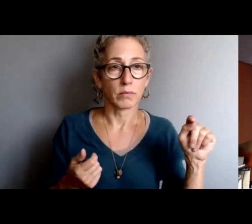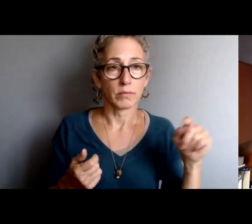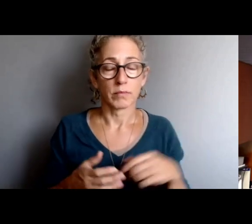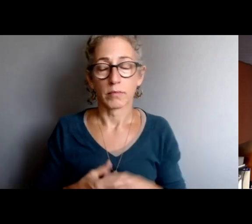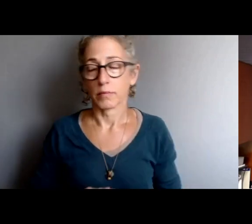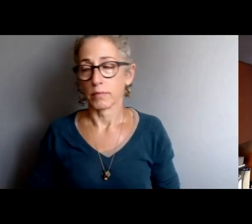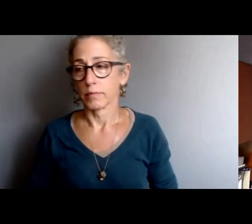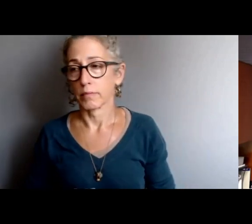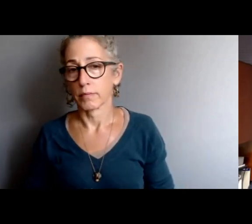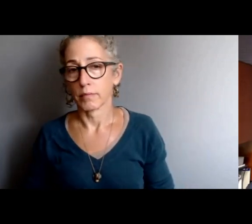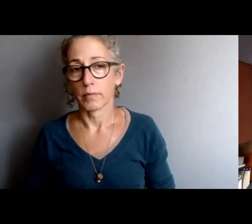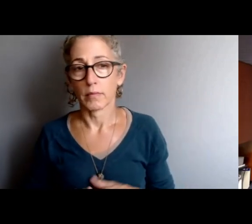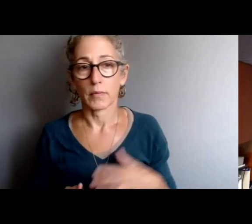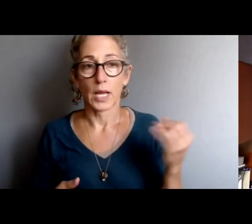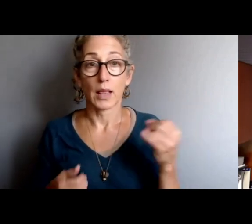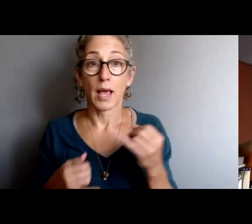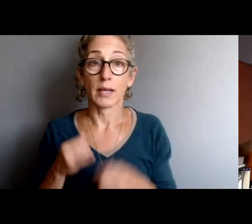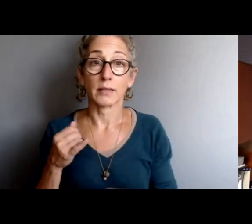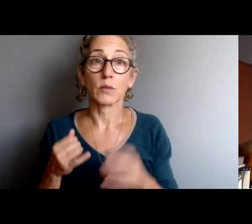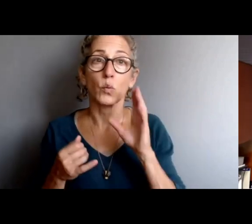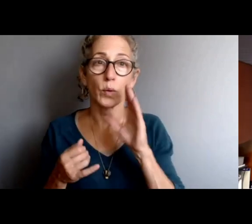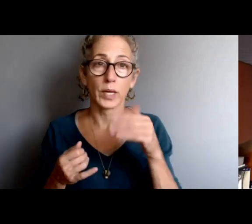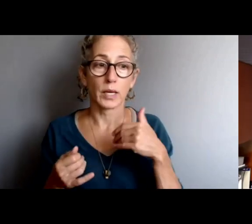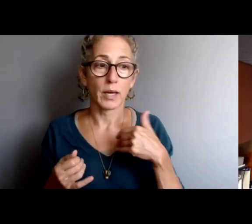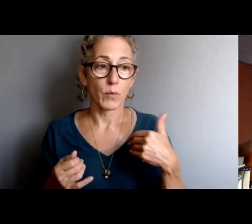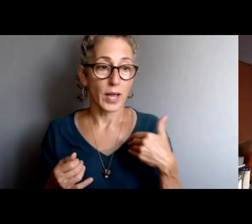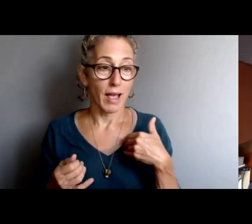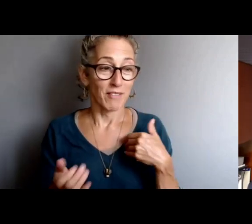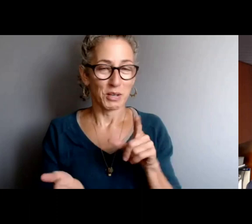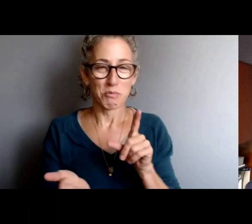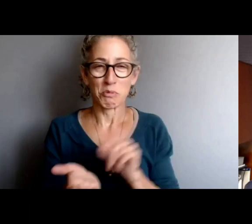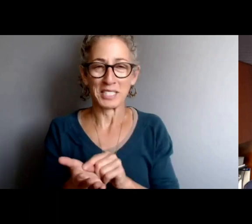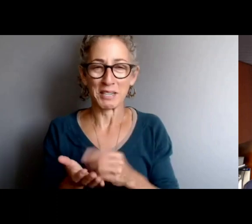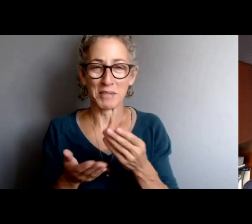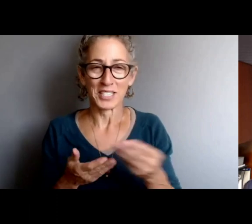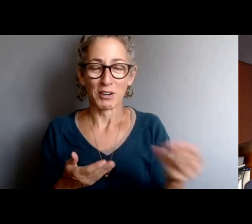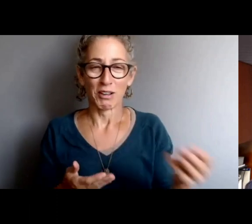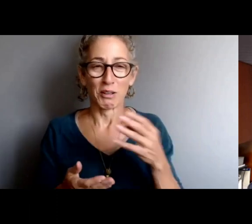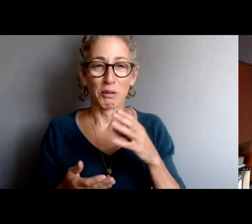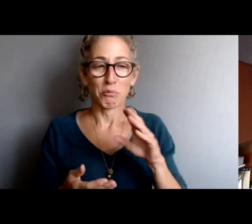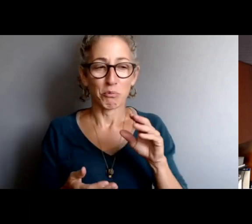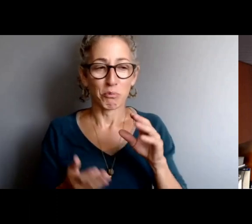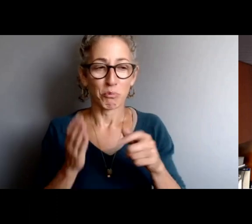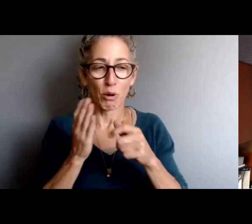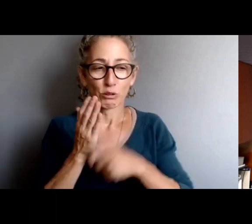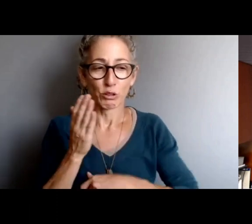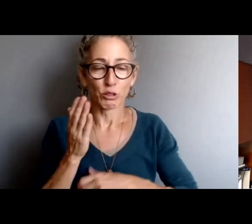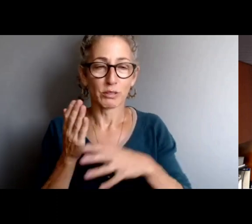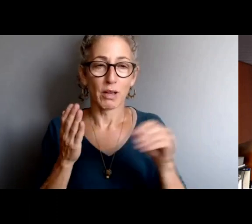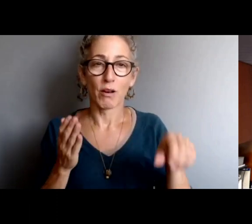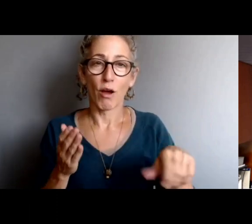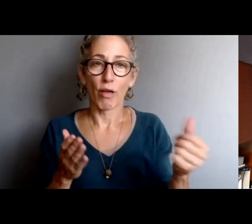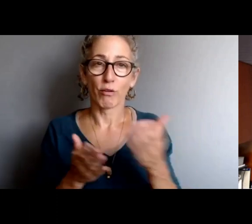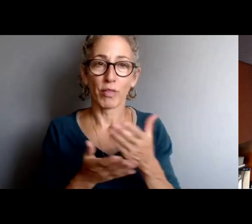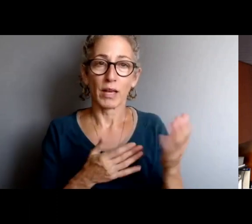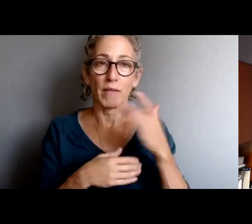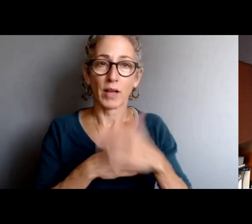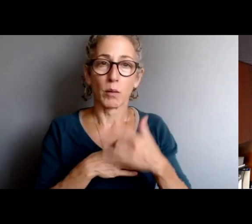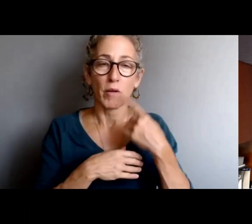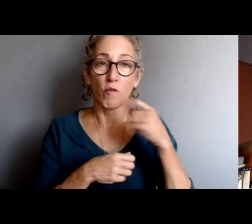And lastly, we distribute printed material. Brochures and posters are available in every police district.